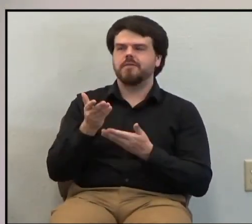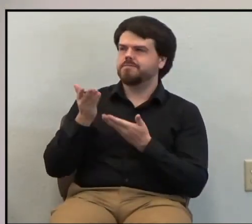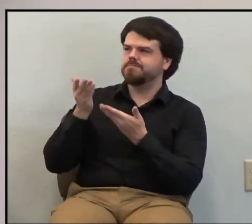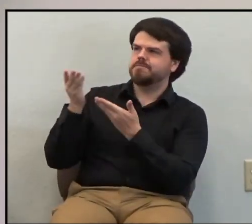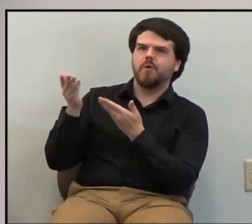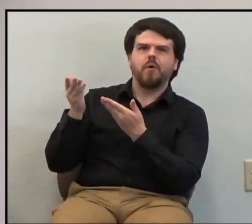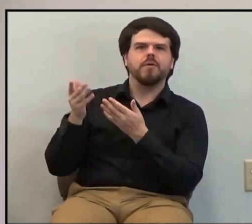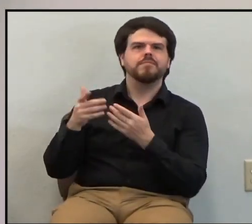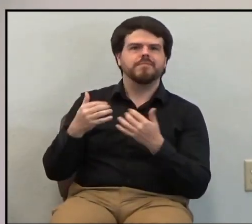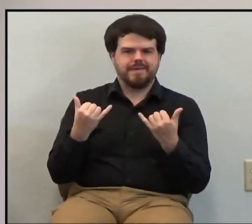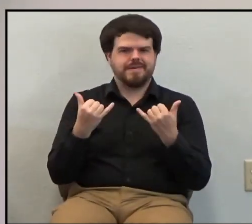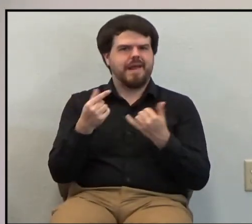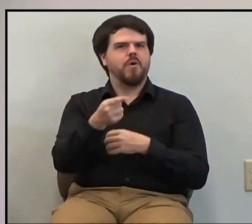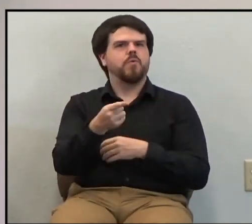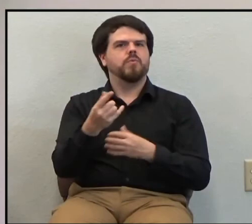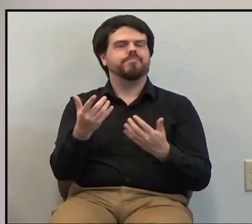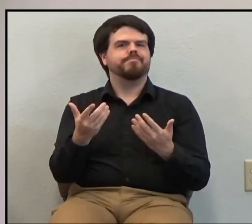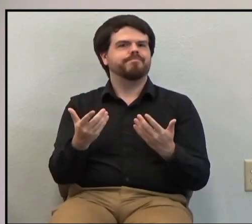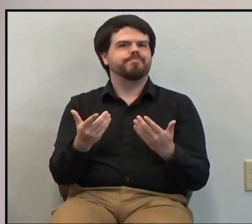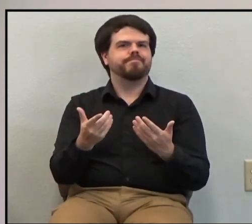as you are.